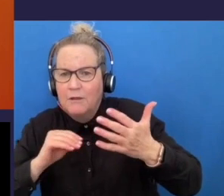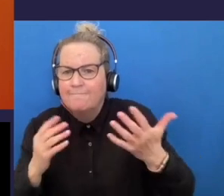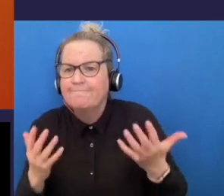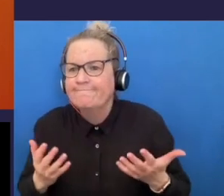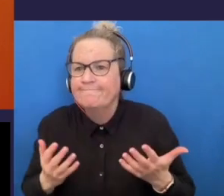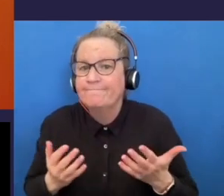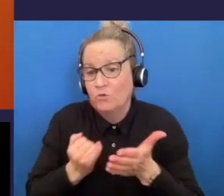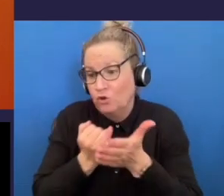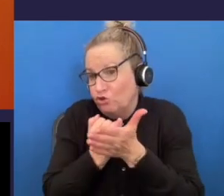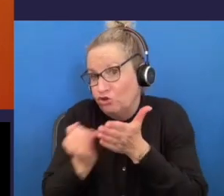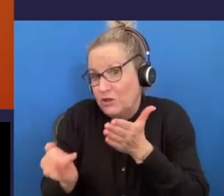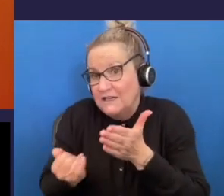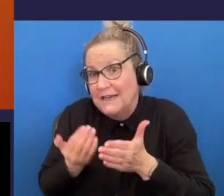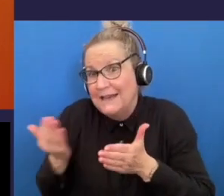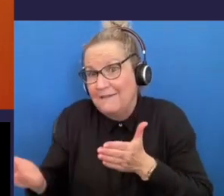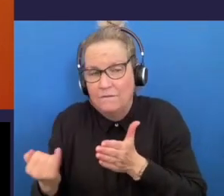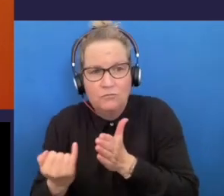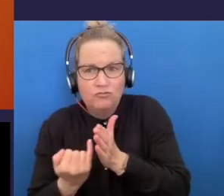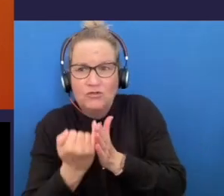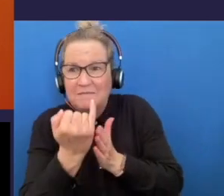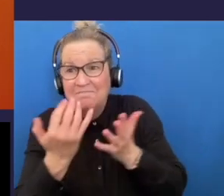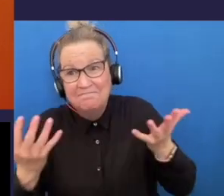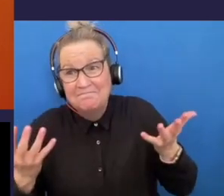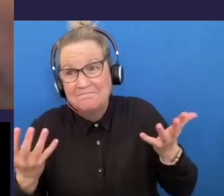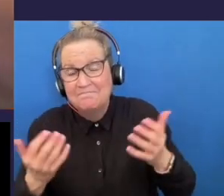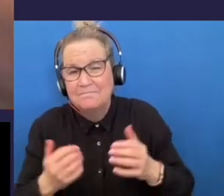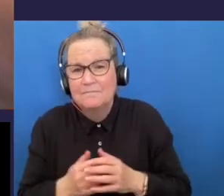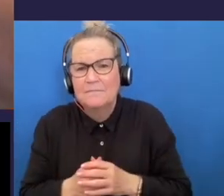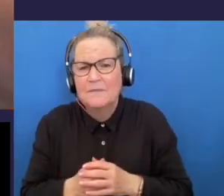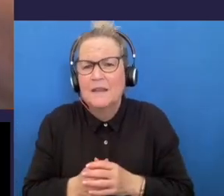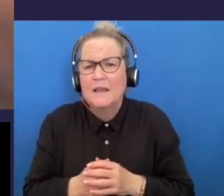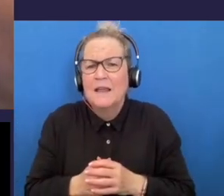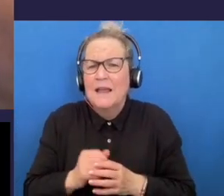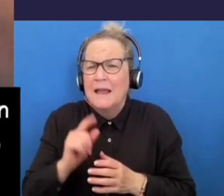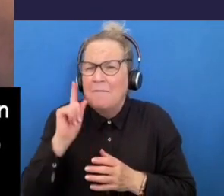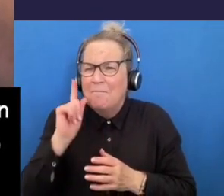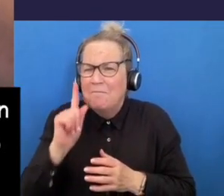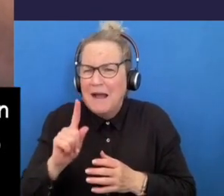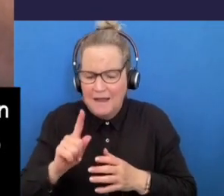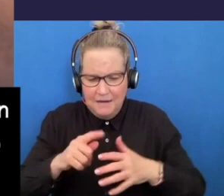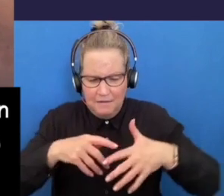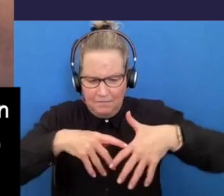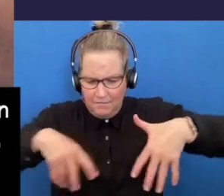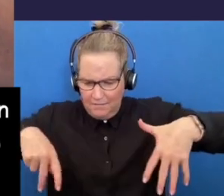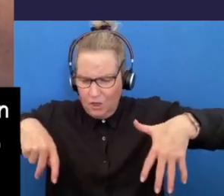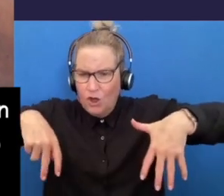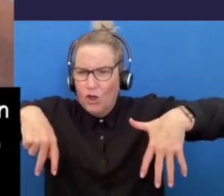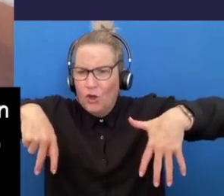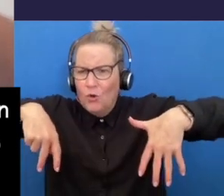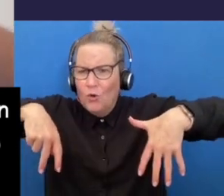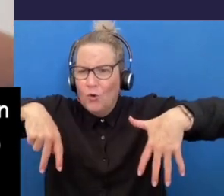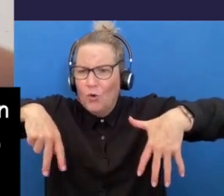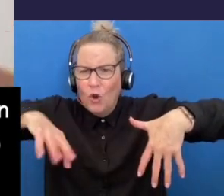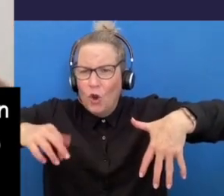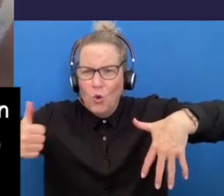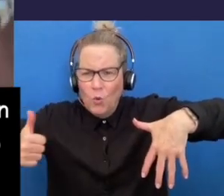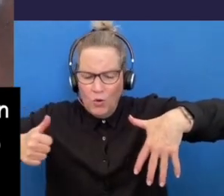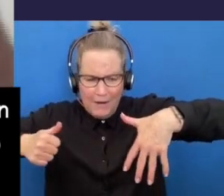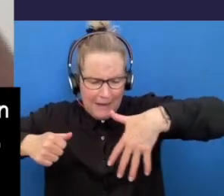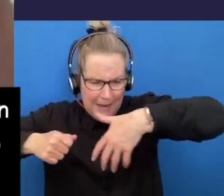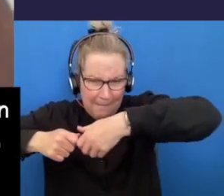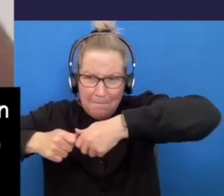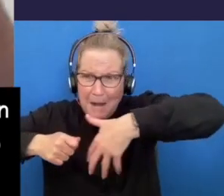choices send it back down but also the good nutrients come from so many more different areas down here so many more different roots